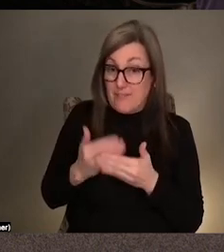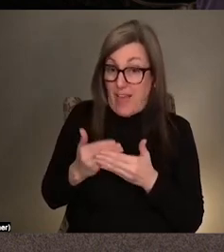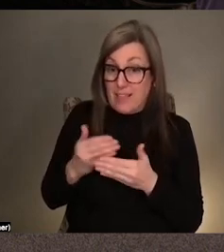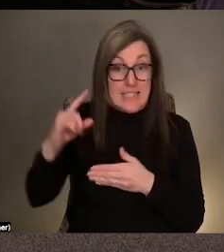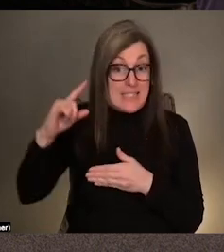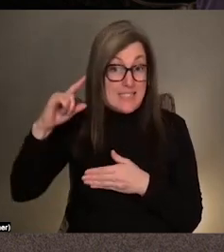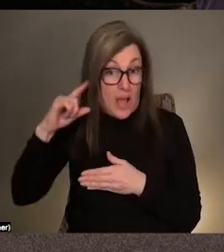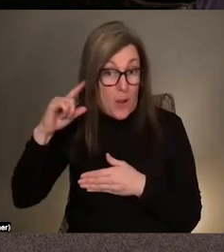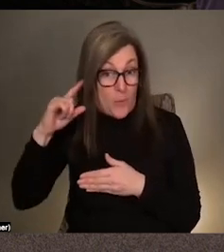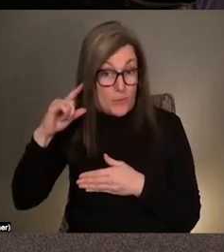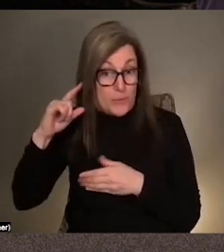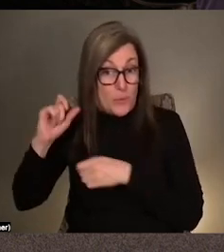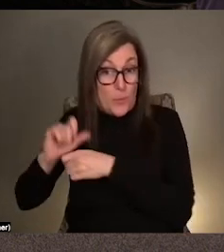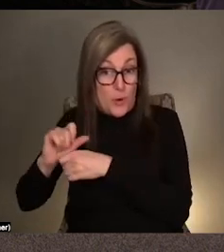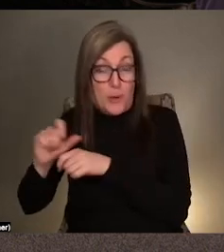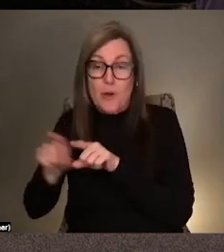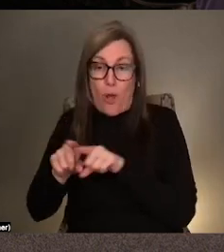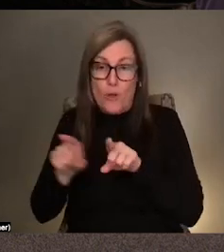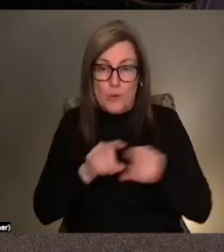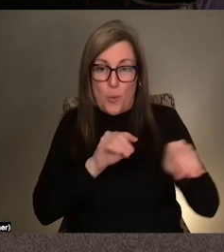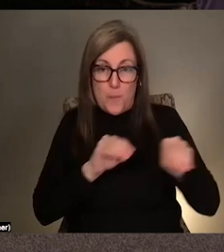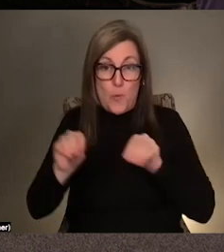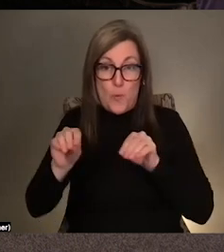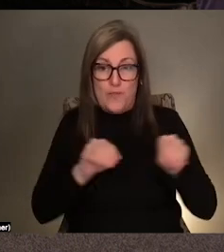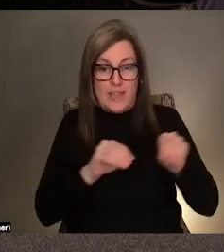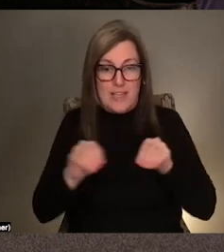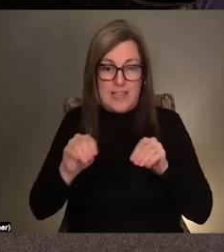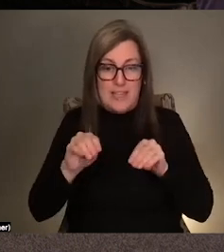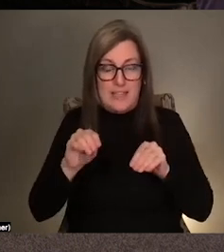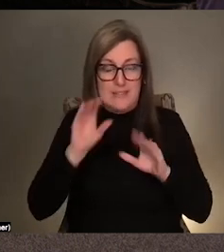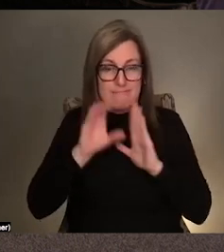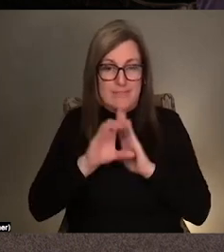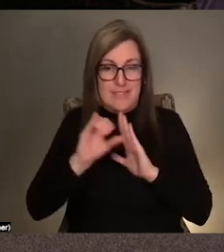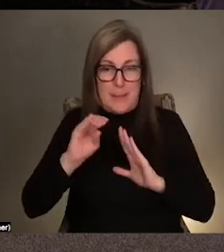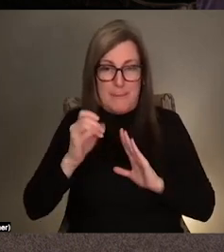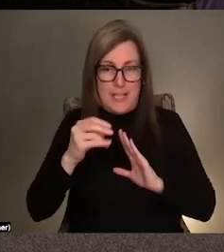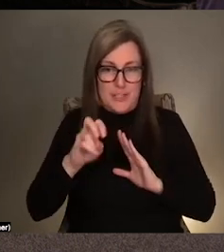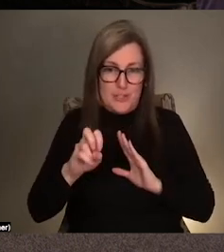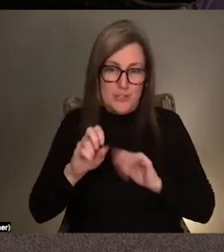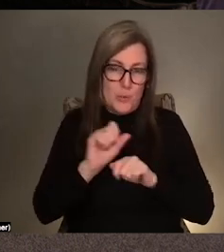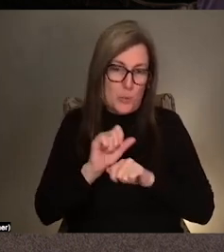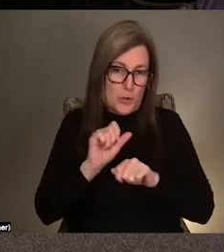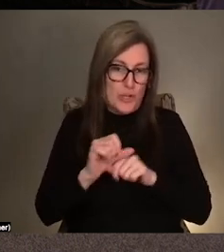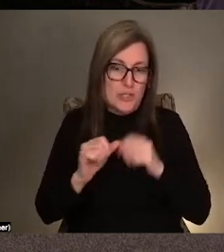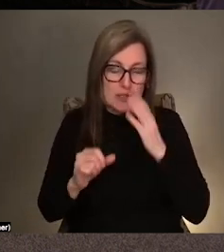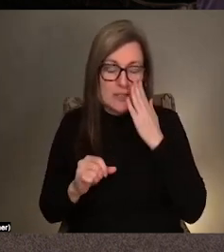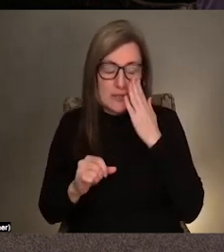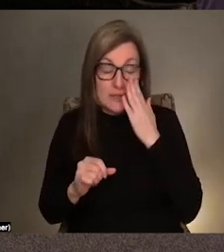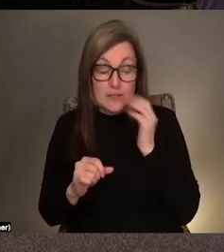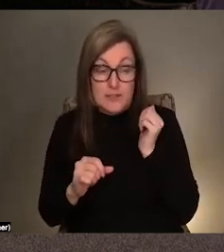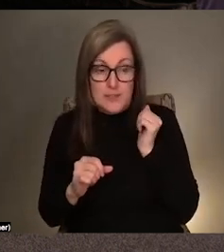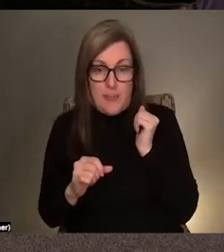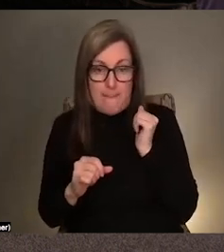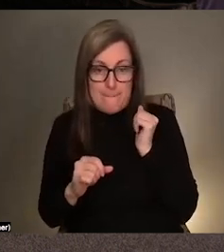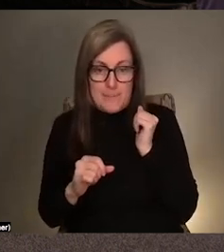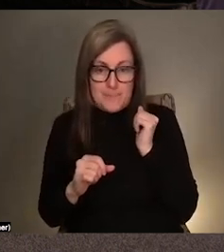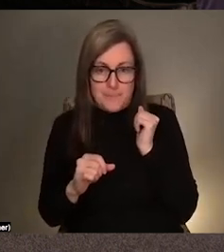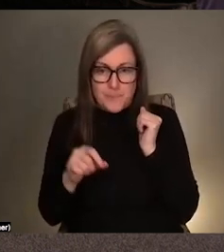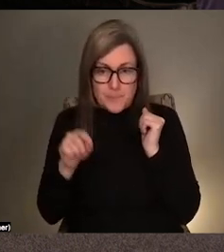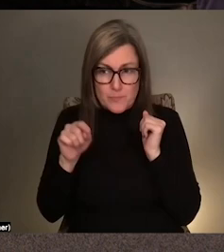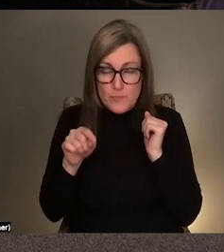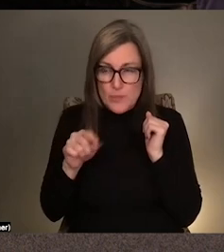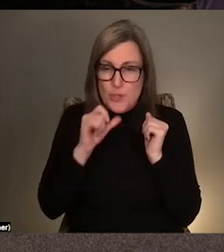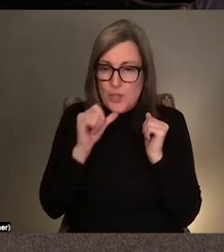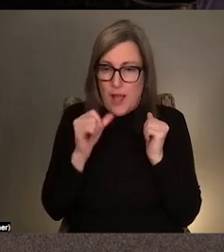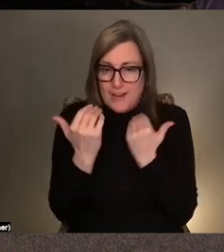as it is a moving image work. Yeah. So there's something about the work resisting to be confined to a